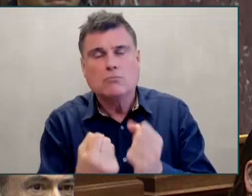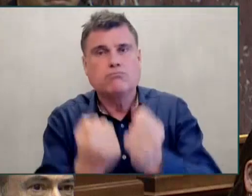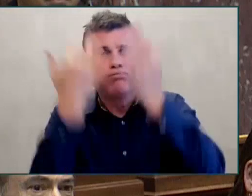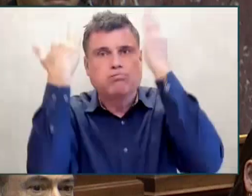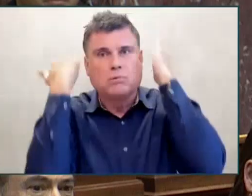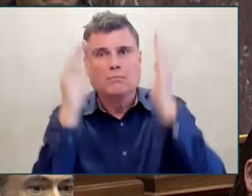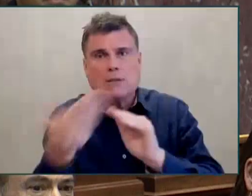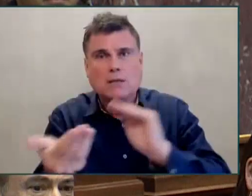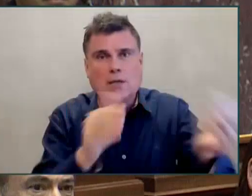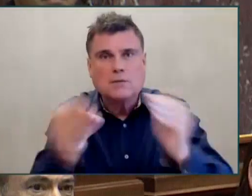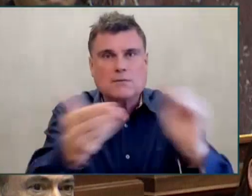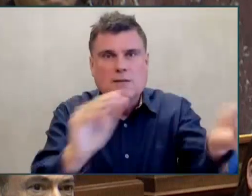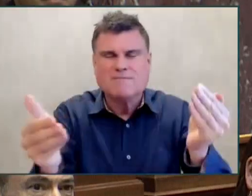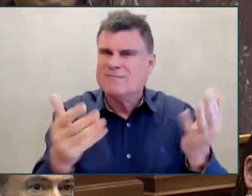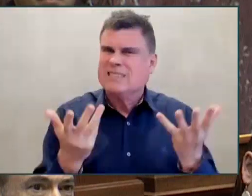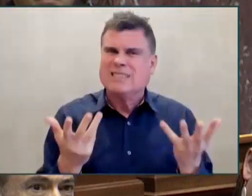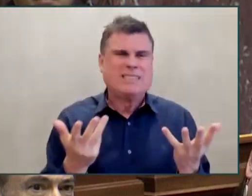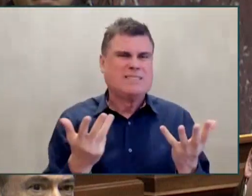list off the top three.